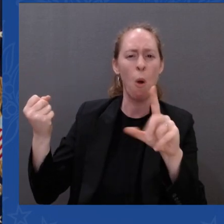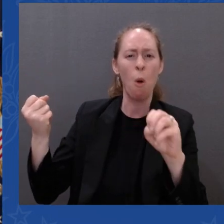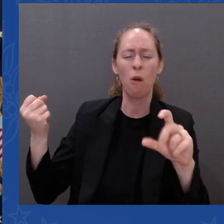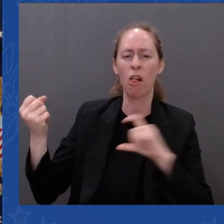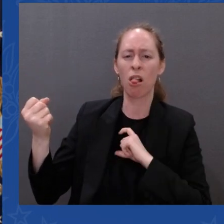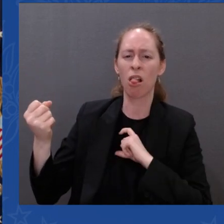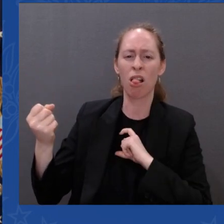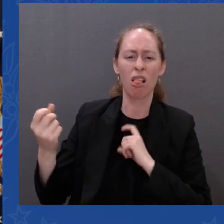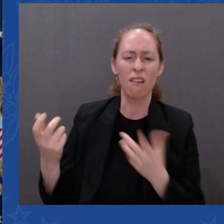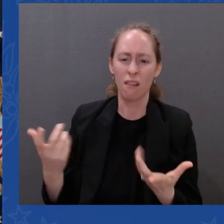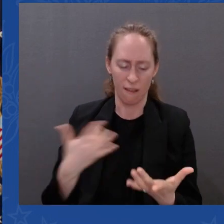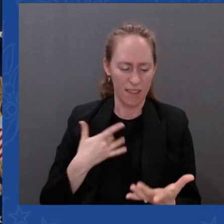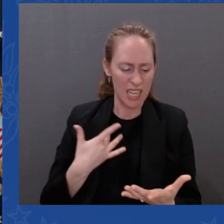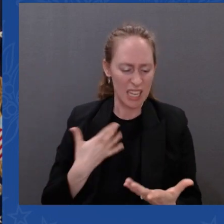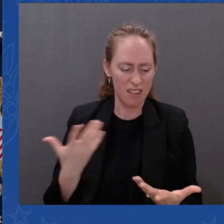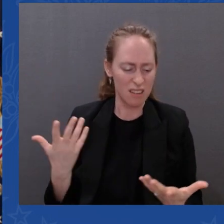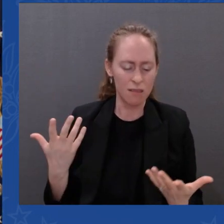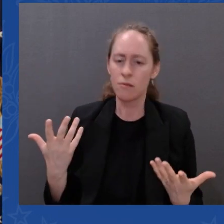Suffocating.